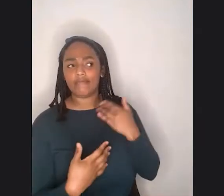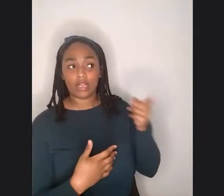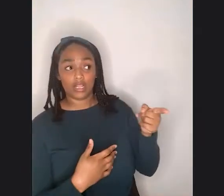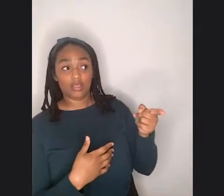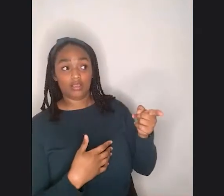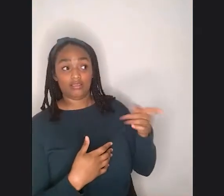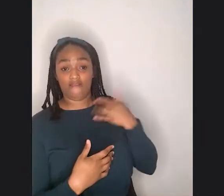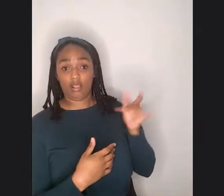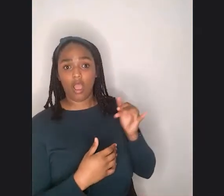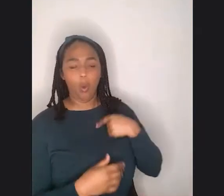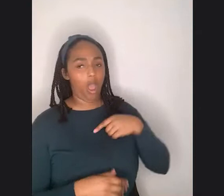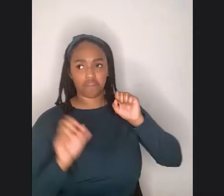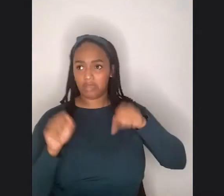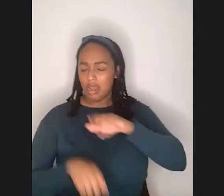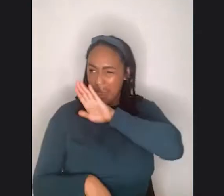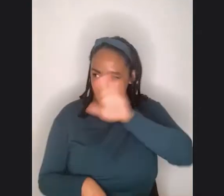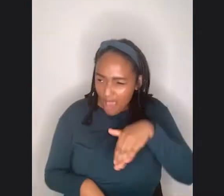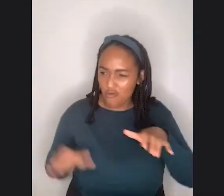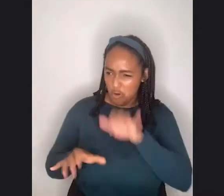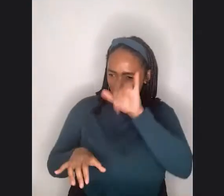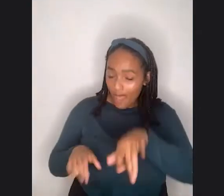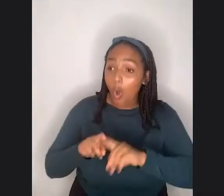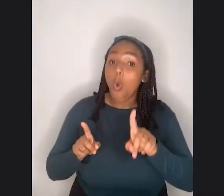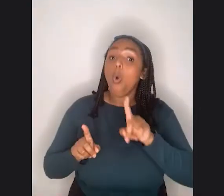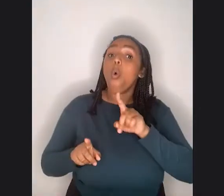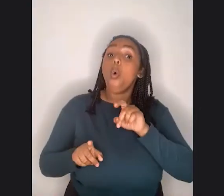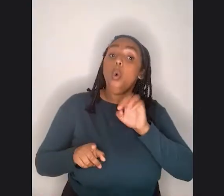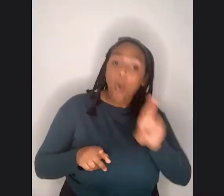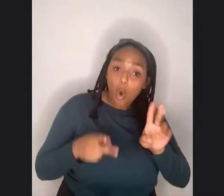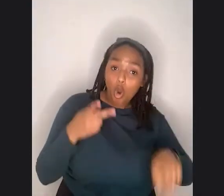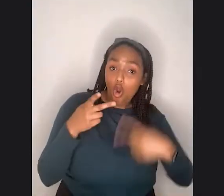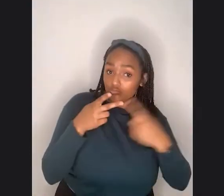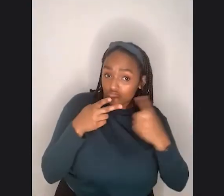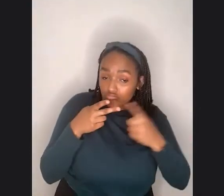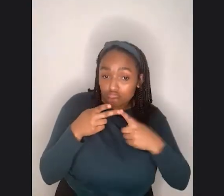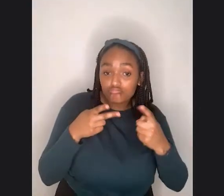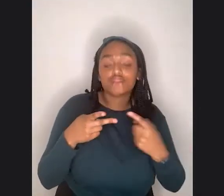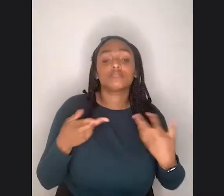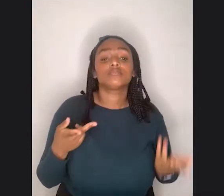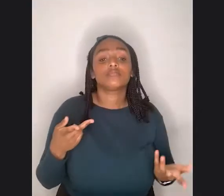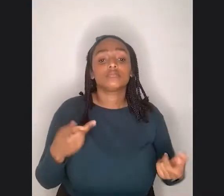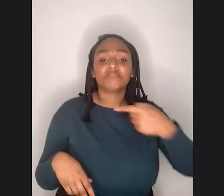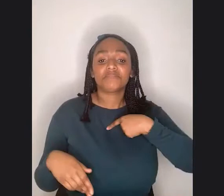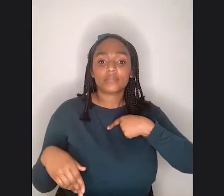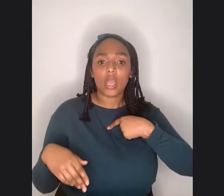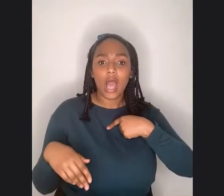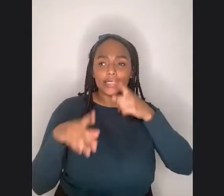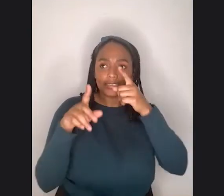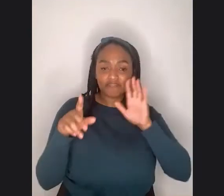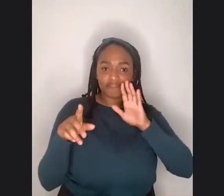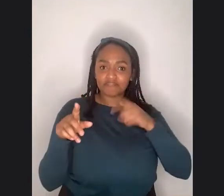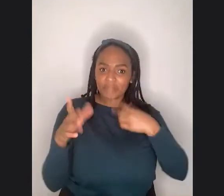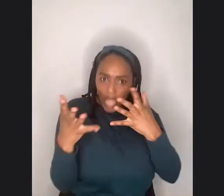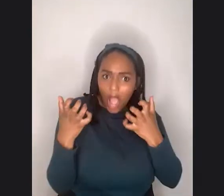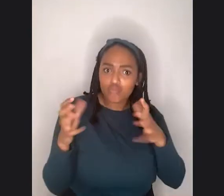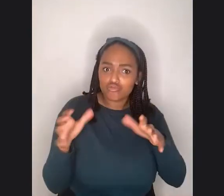your body or is it, um, you know, I aspire to one day do what you are doing.